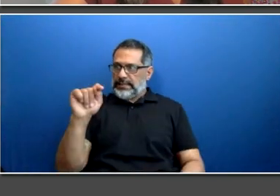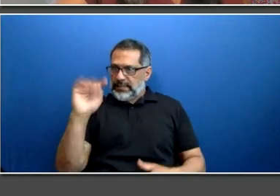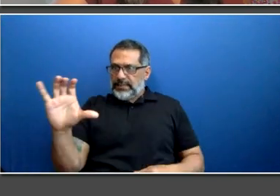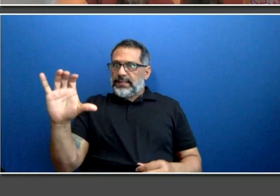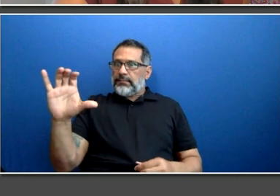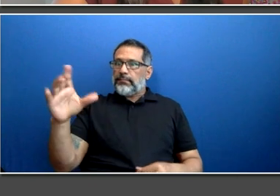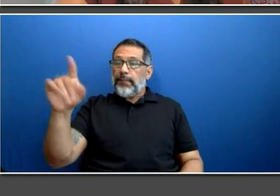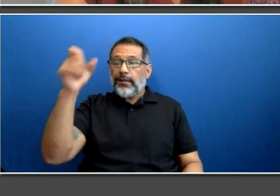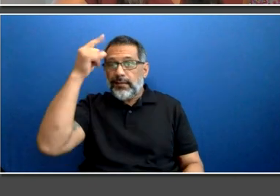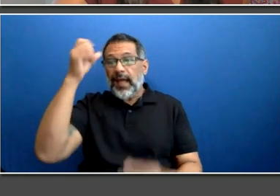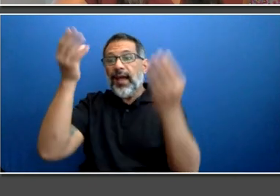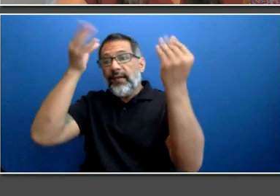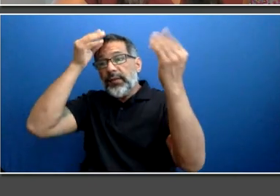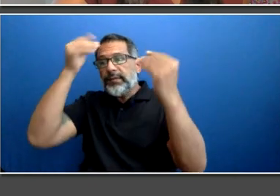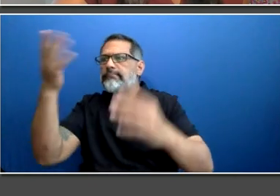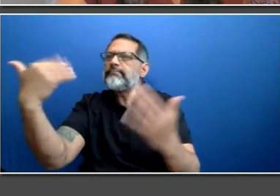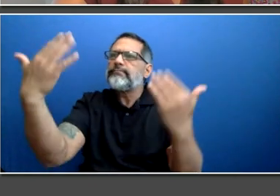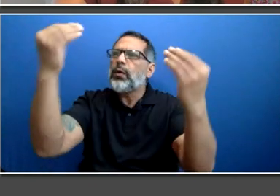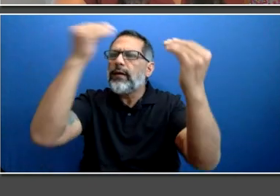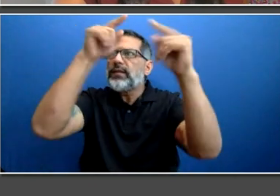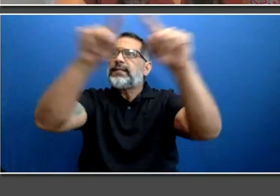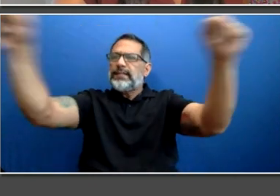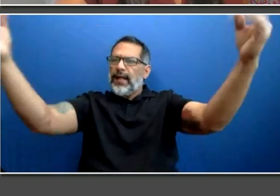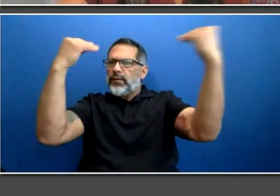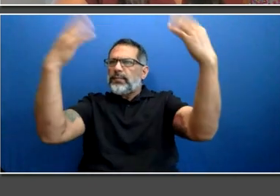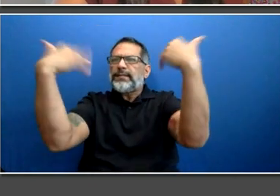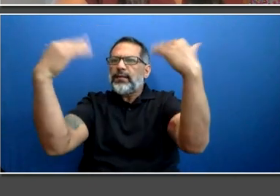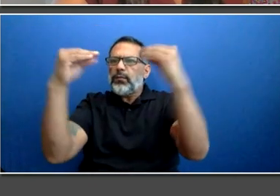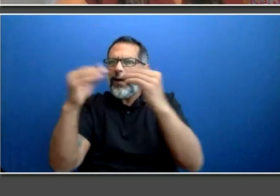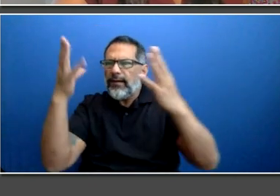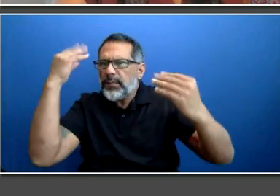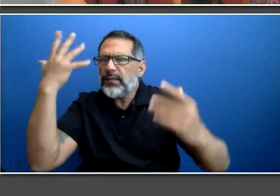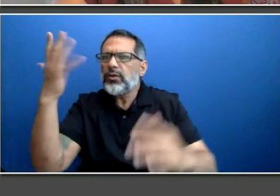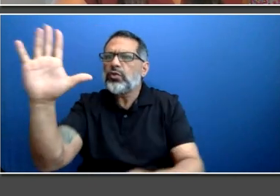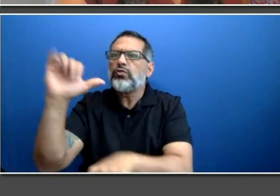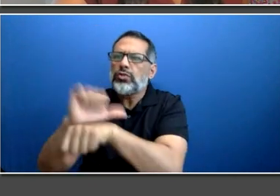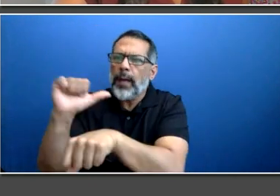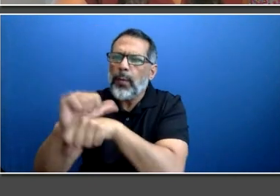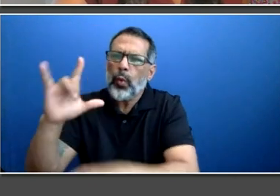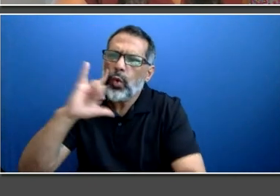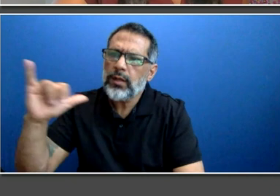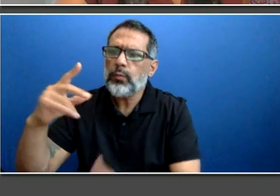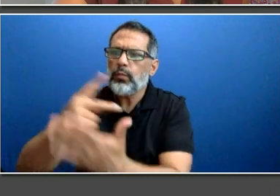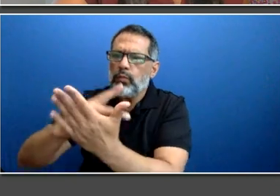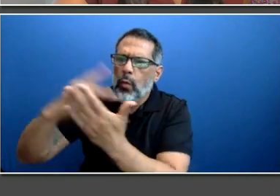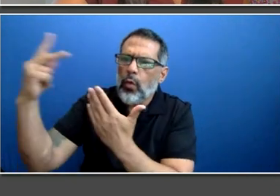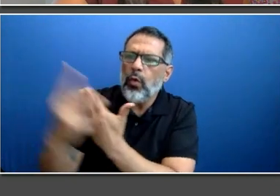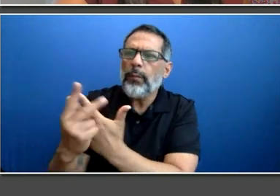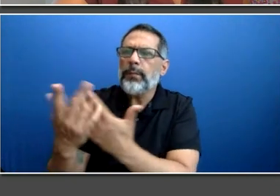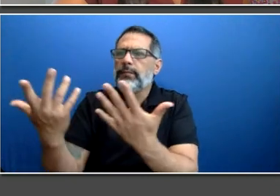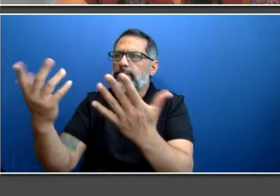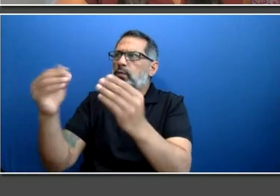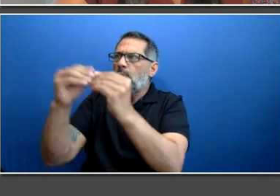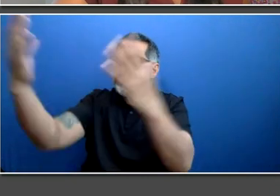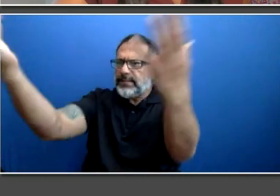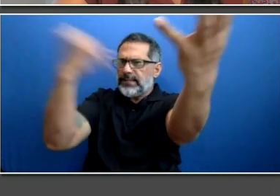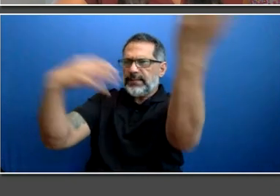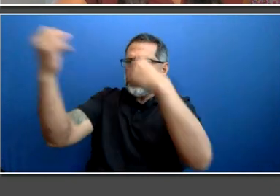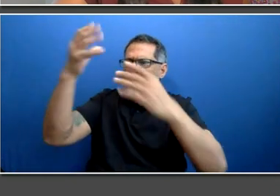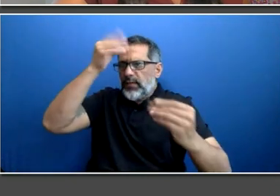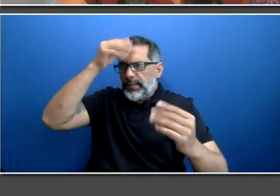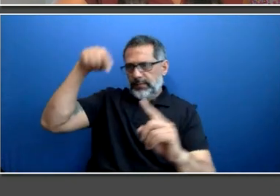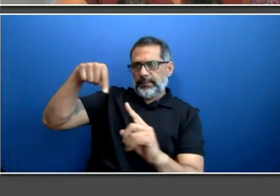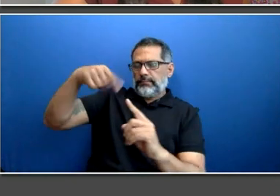projects that we were working on. As you heard throughout the session, the employees featured have had numerous jobs in the